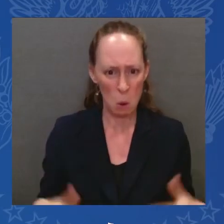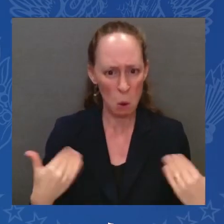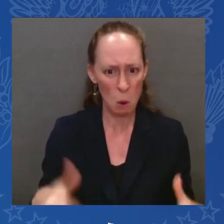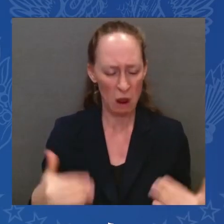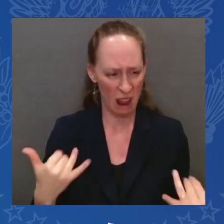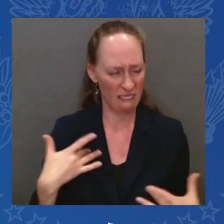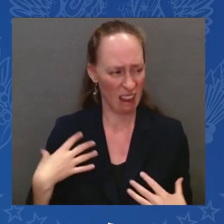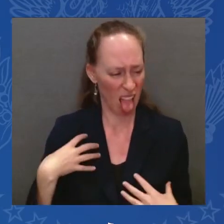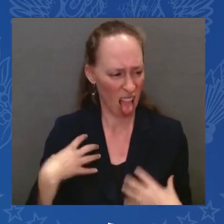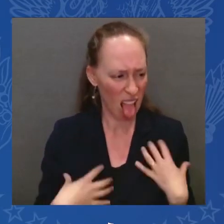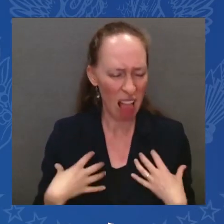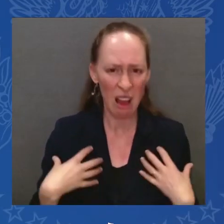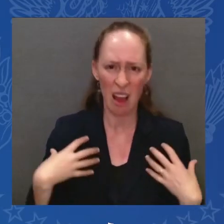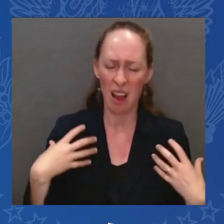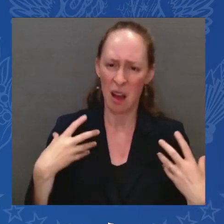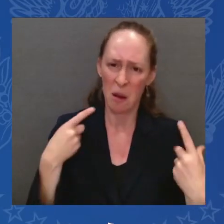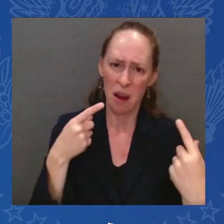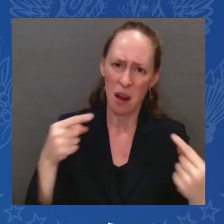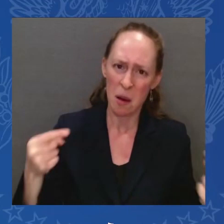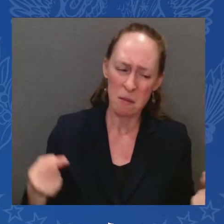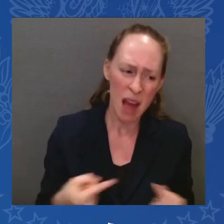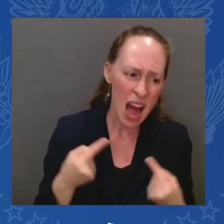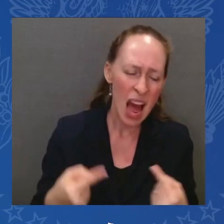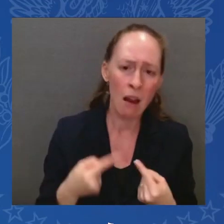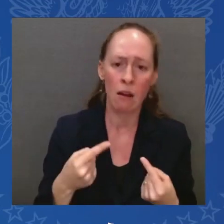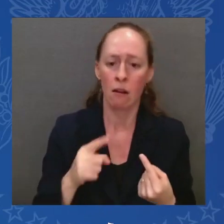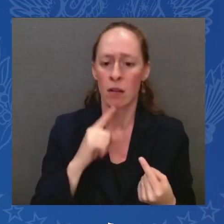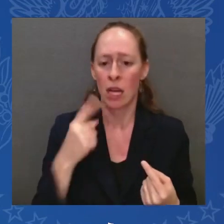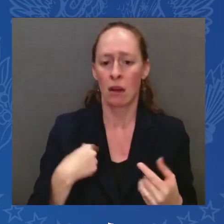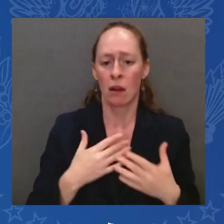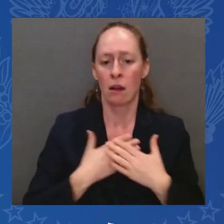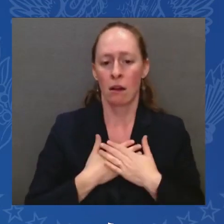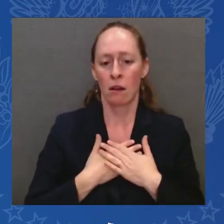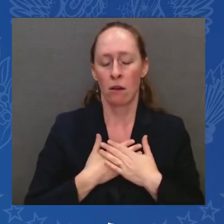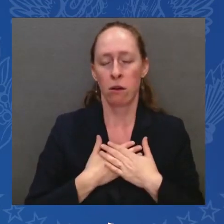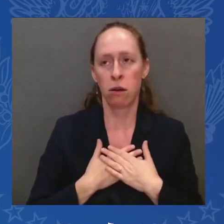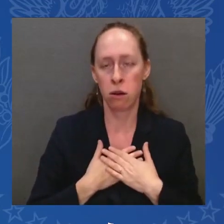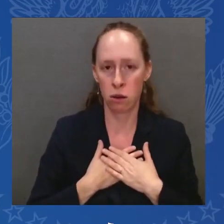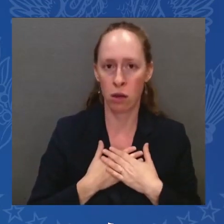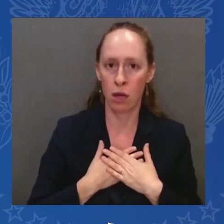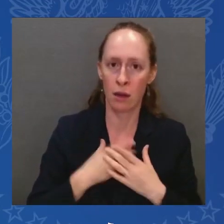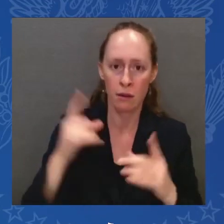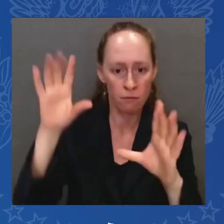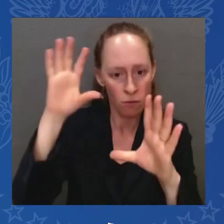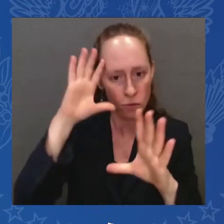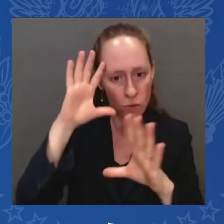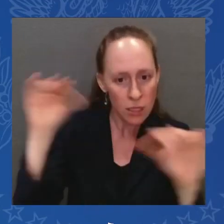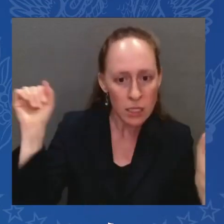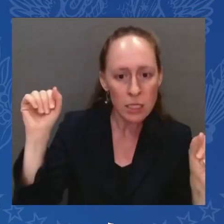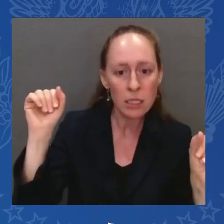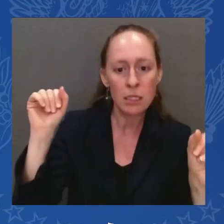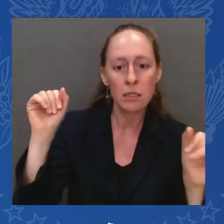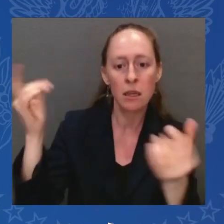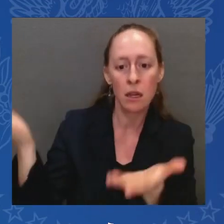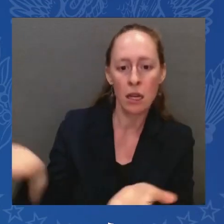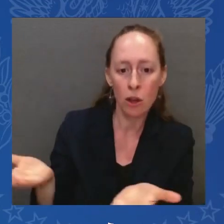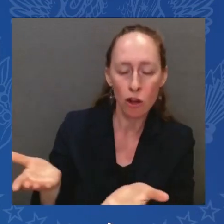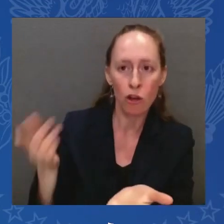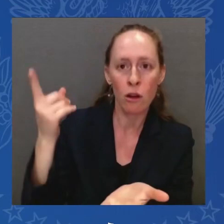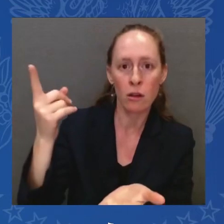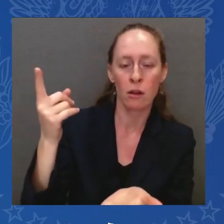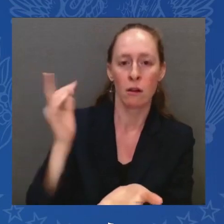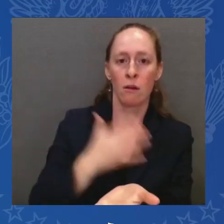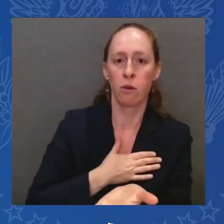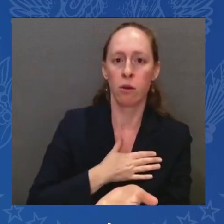as Vice President. It is now my honor to introduce a true advocate for the Jewish community. Please join me in welcoming